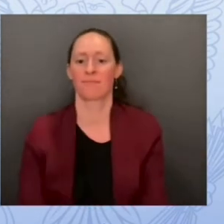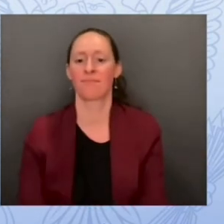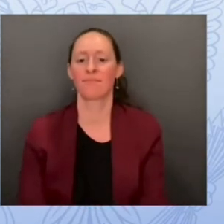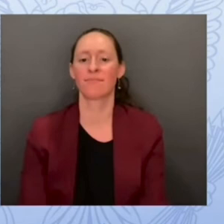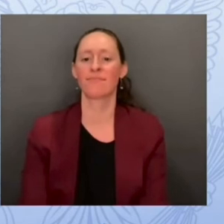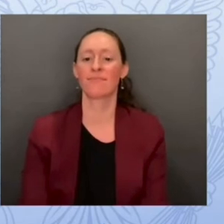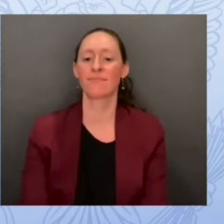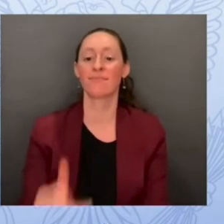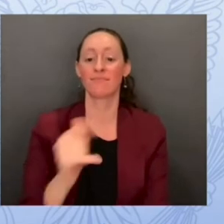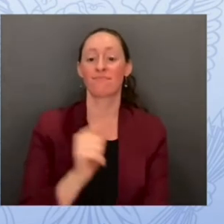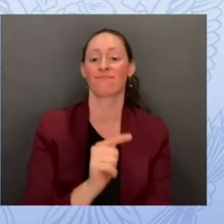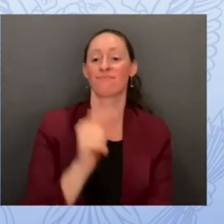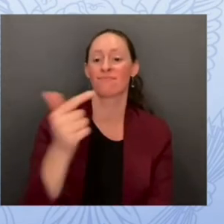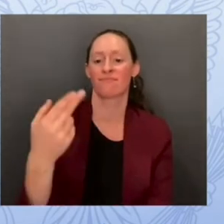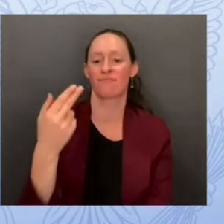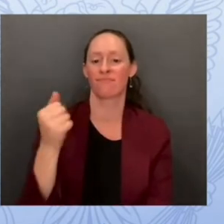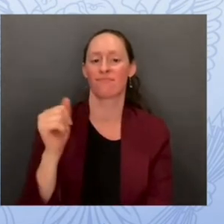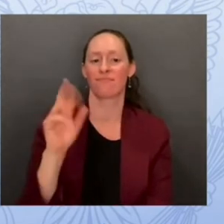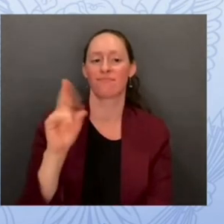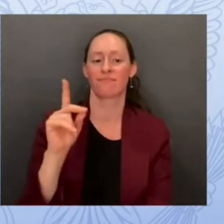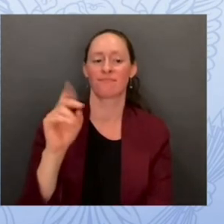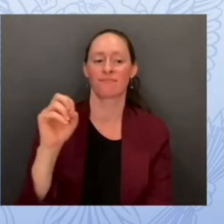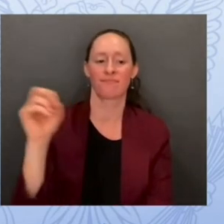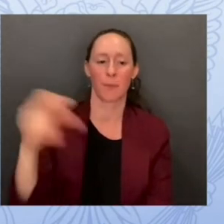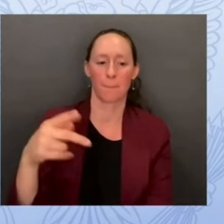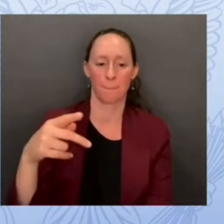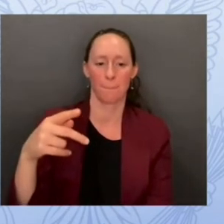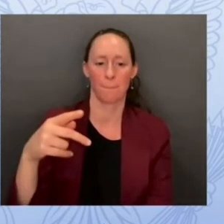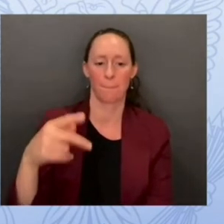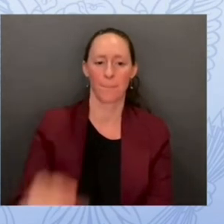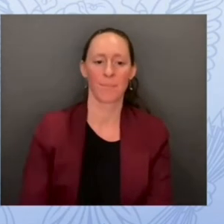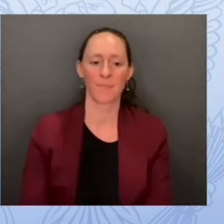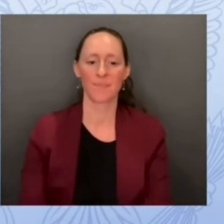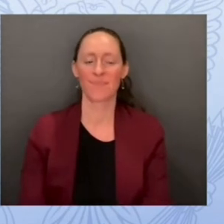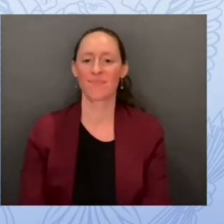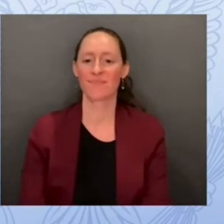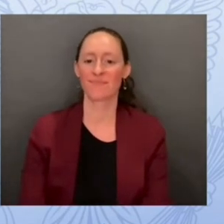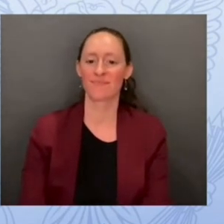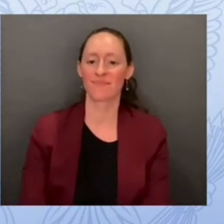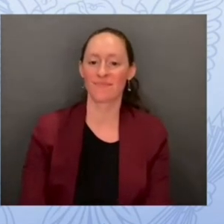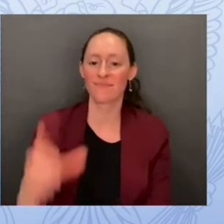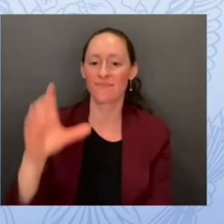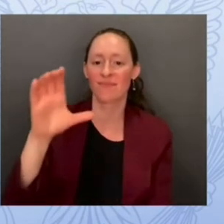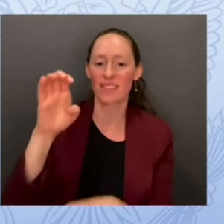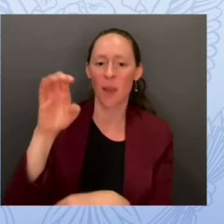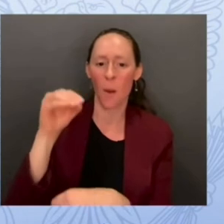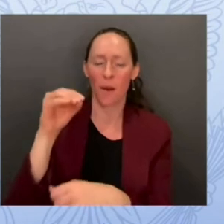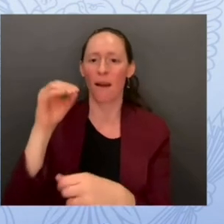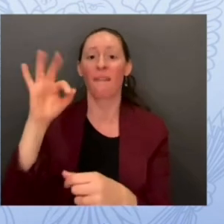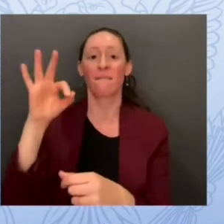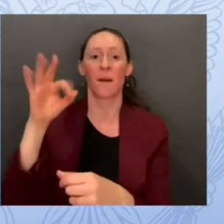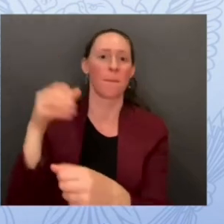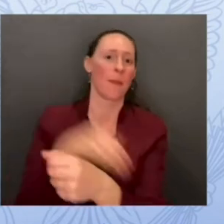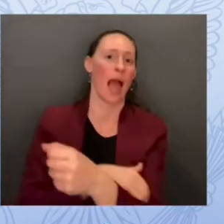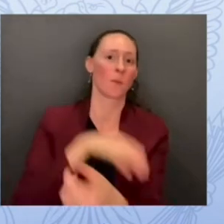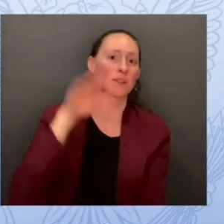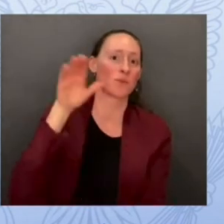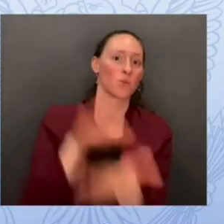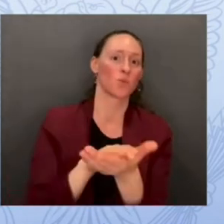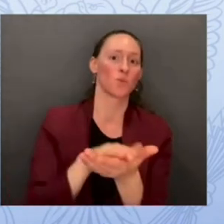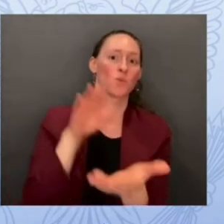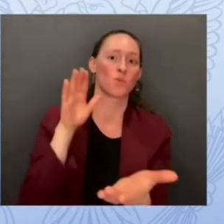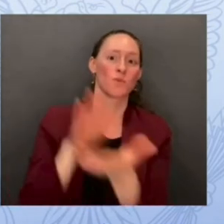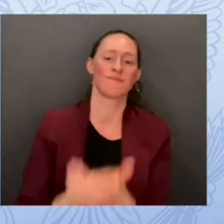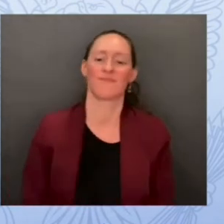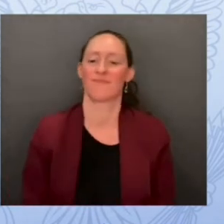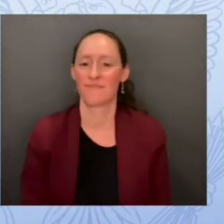hardeep thank you and good morning everyone hardeep gulati i'm the ceo of power school first let me uh thank first lady department of